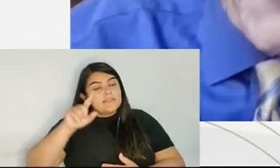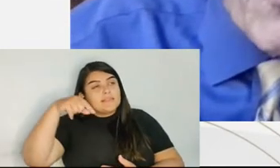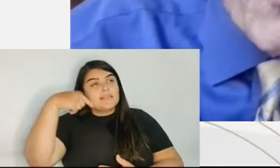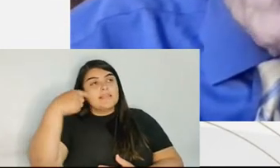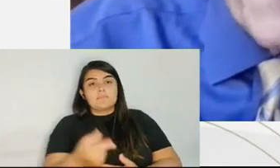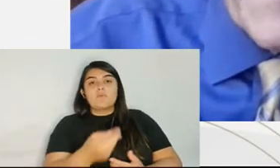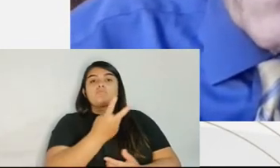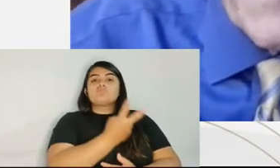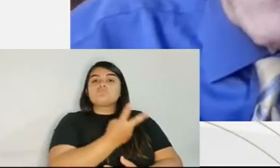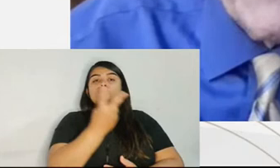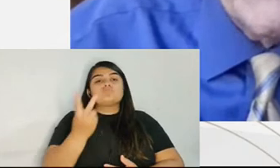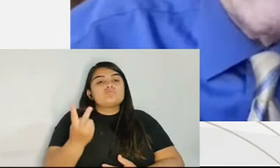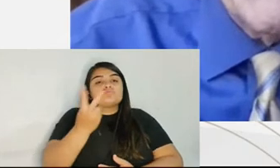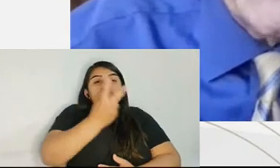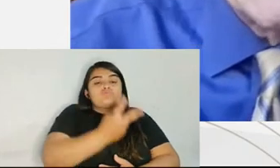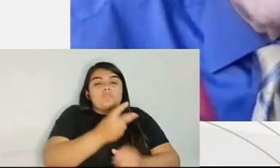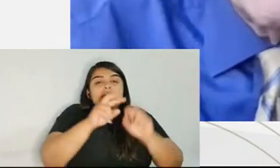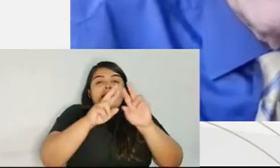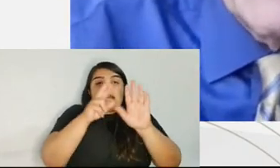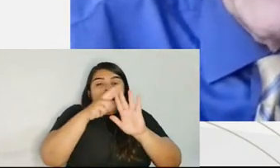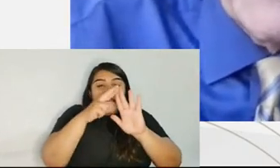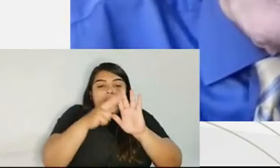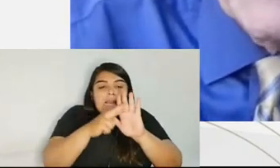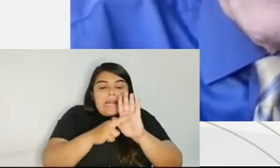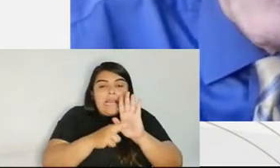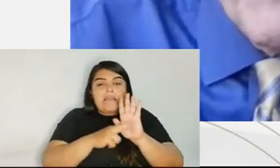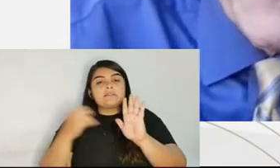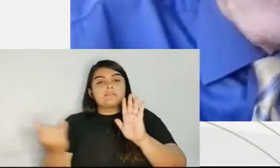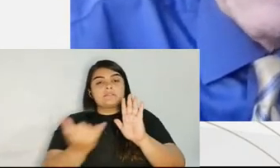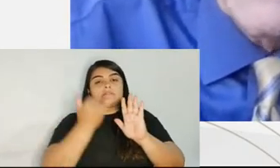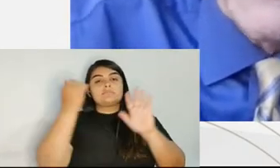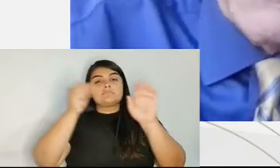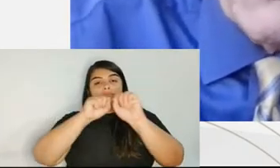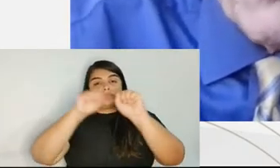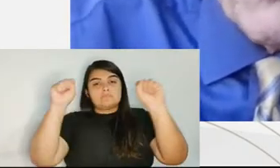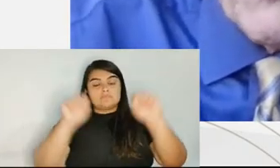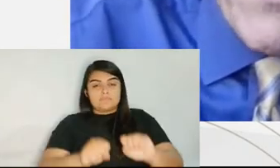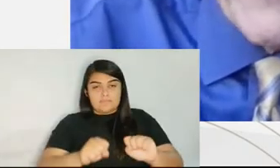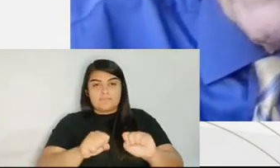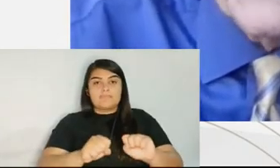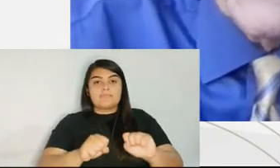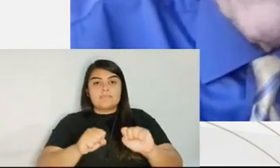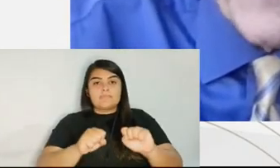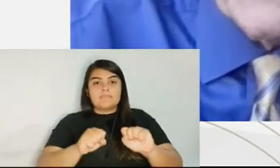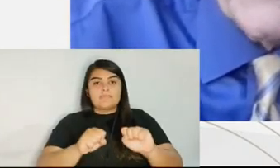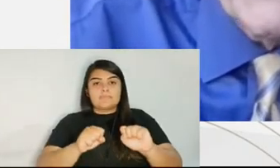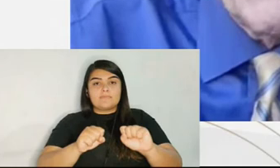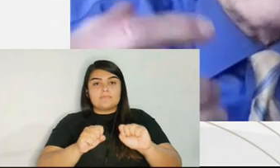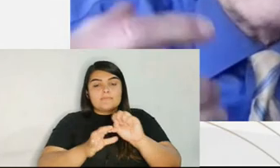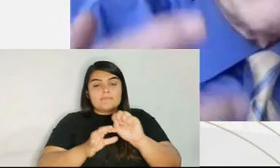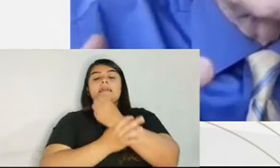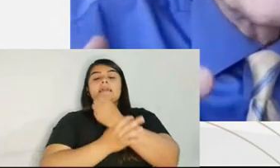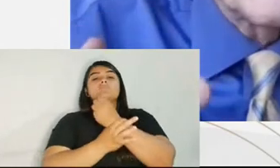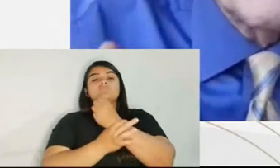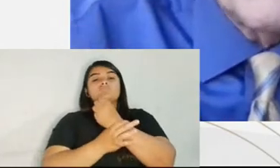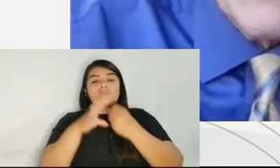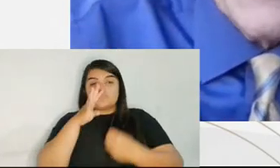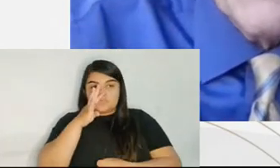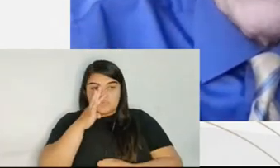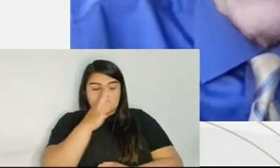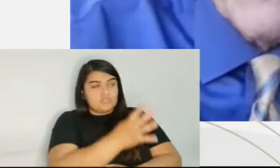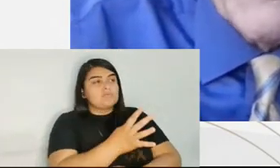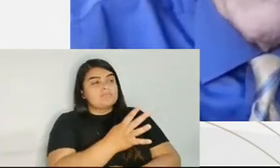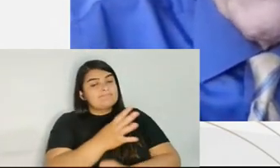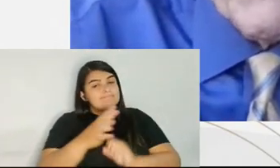of holding the indictment in abeyance while the defendant was held to good